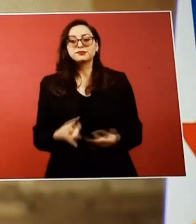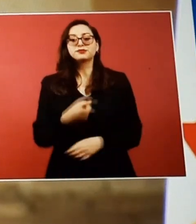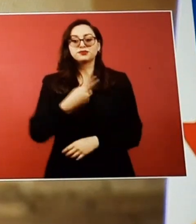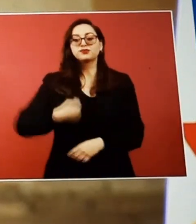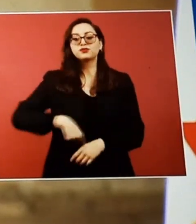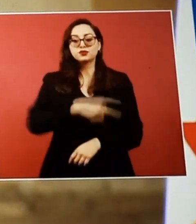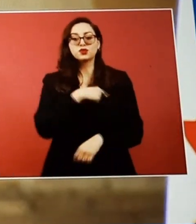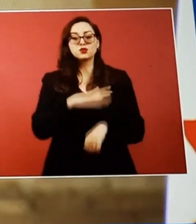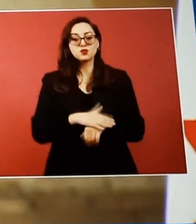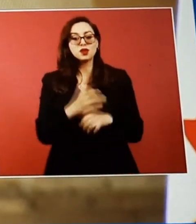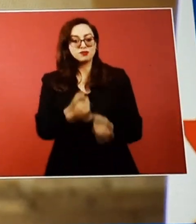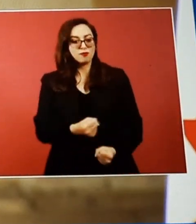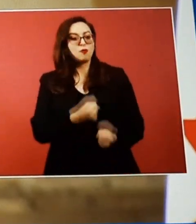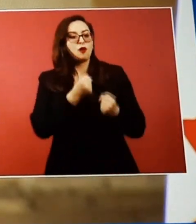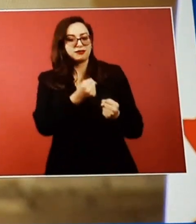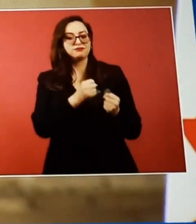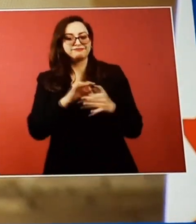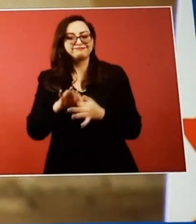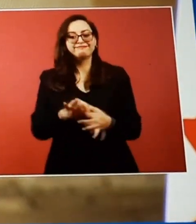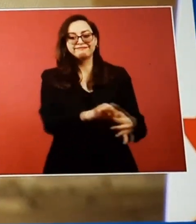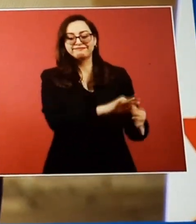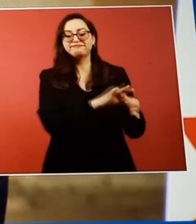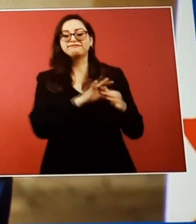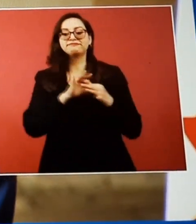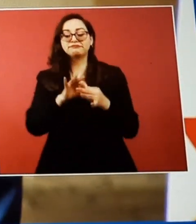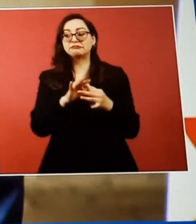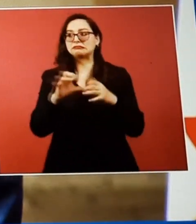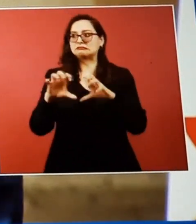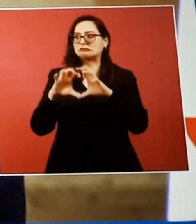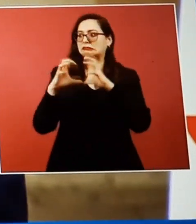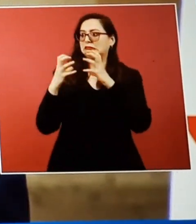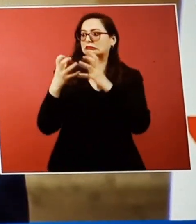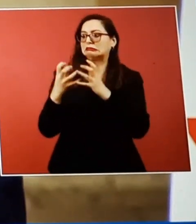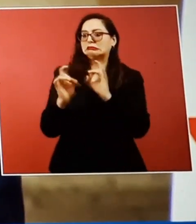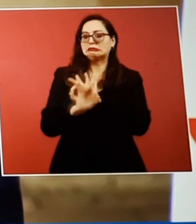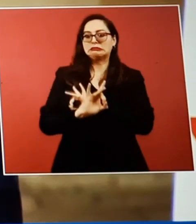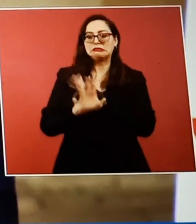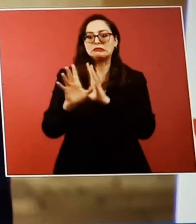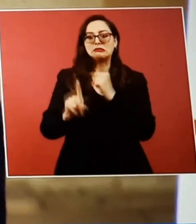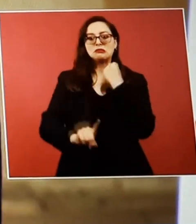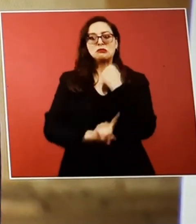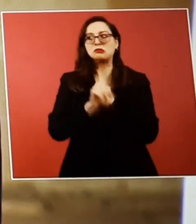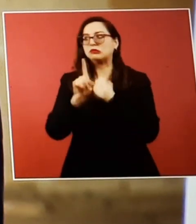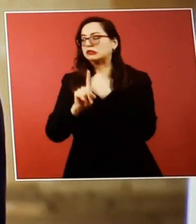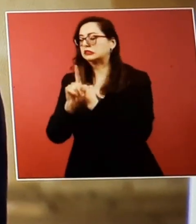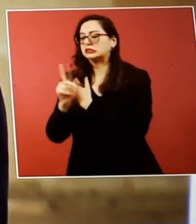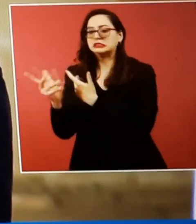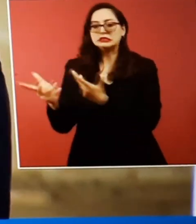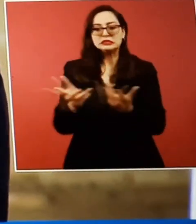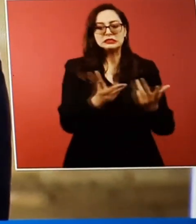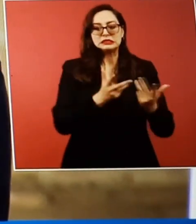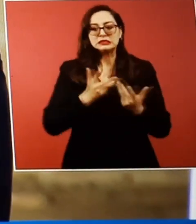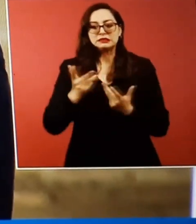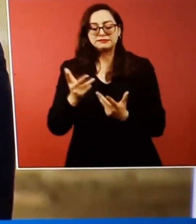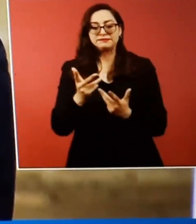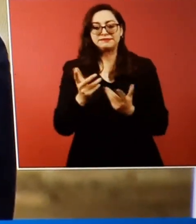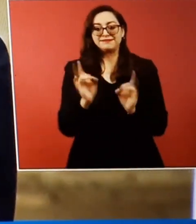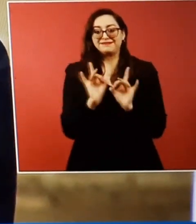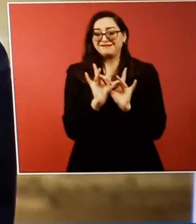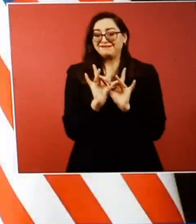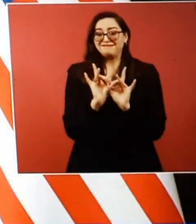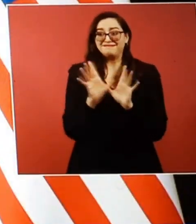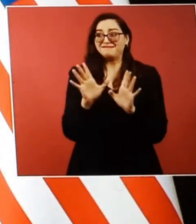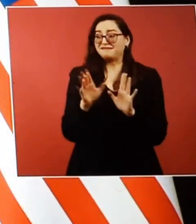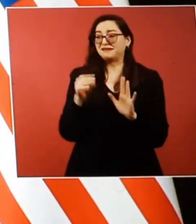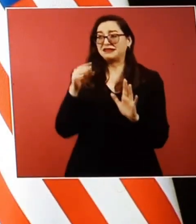today is facing a lot of uncertainty with the rise in authoritarian leaders causing global instability and the high